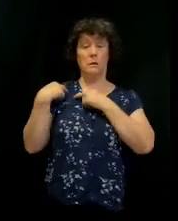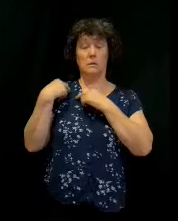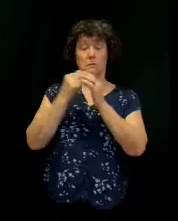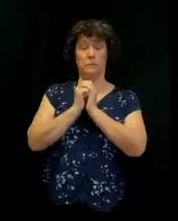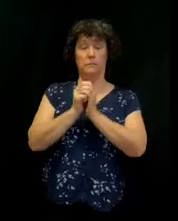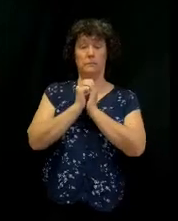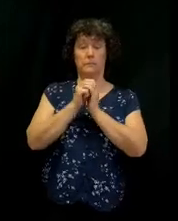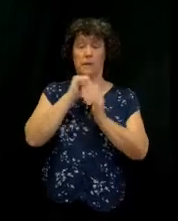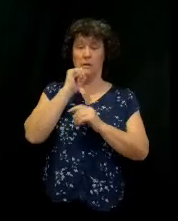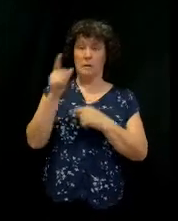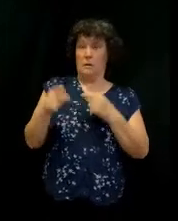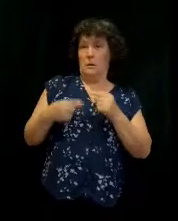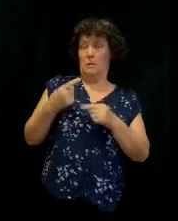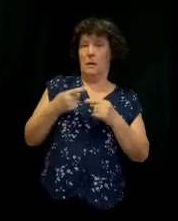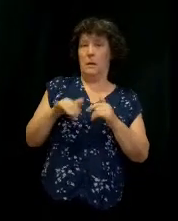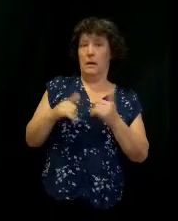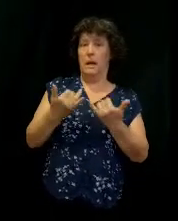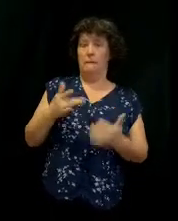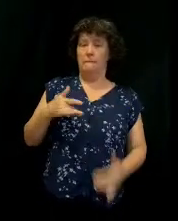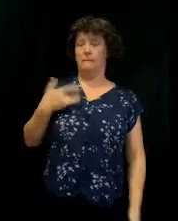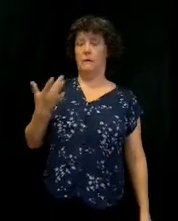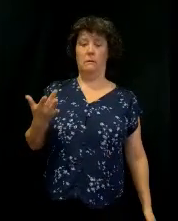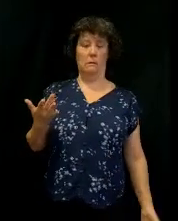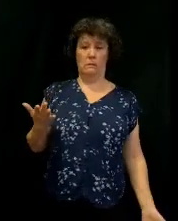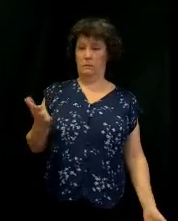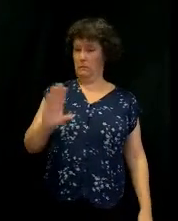And it's not about how I feel.